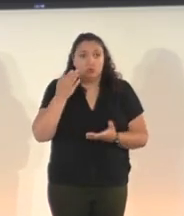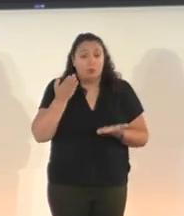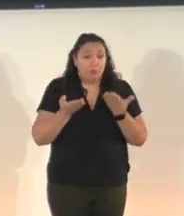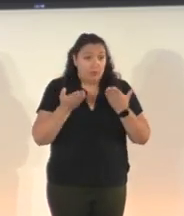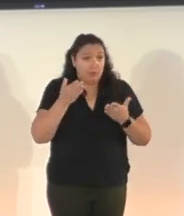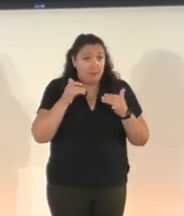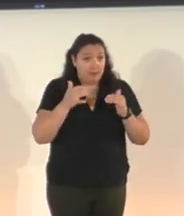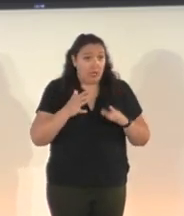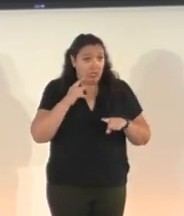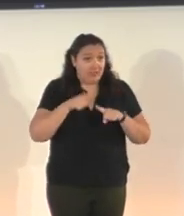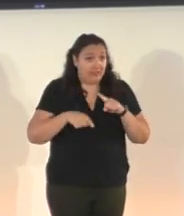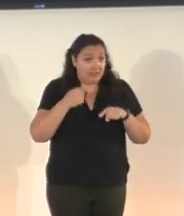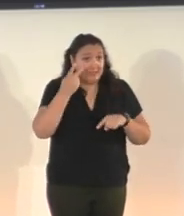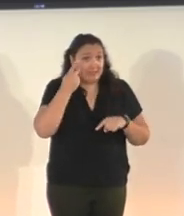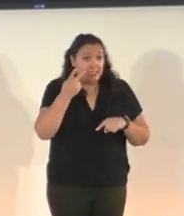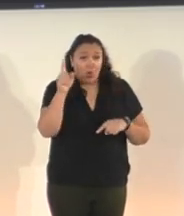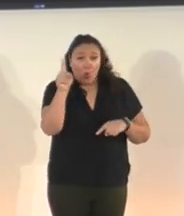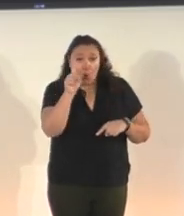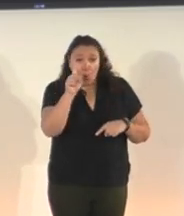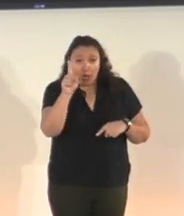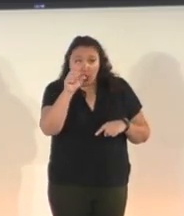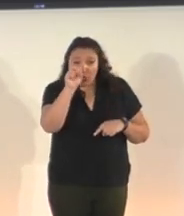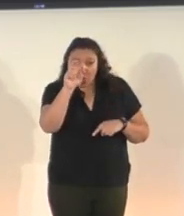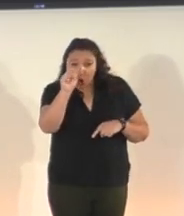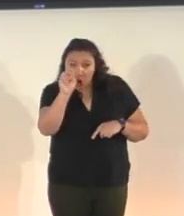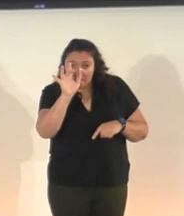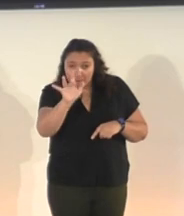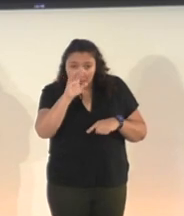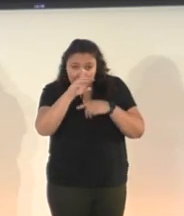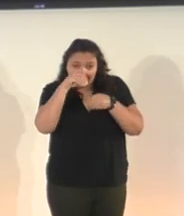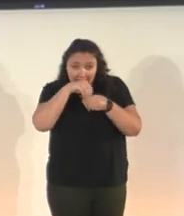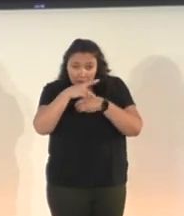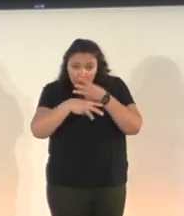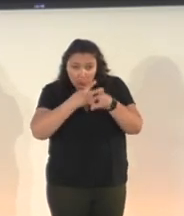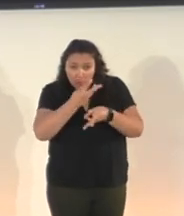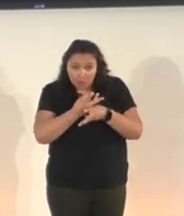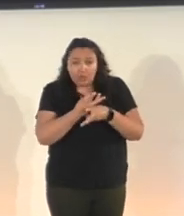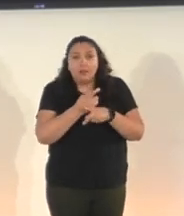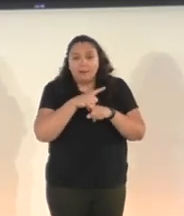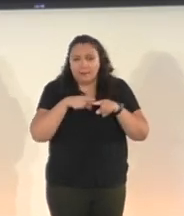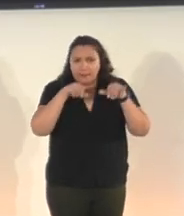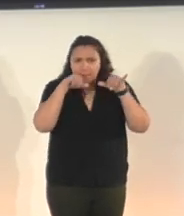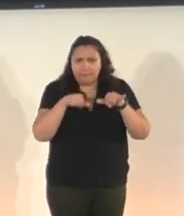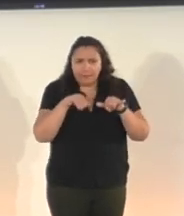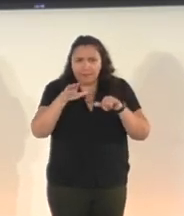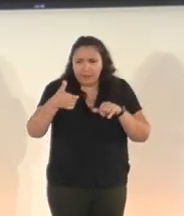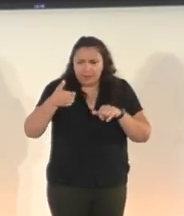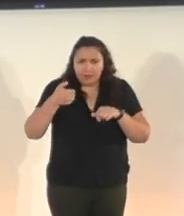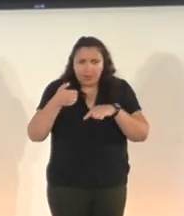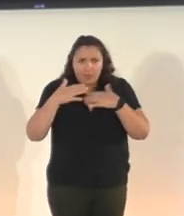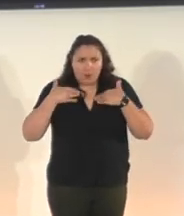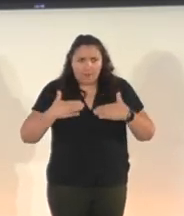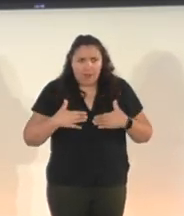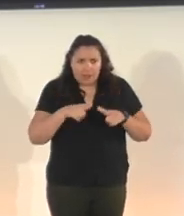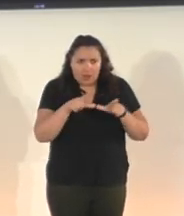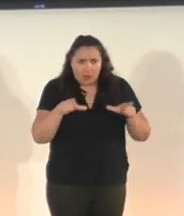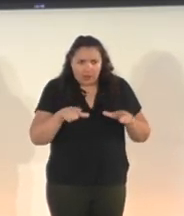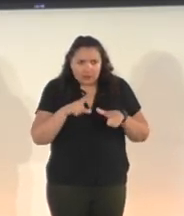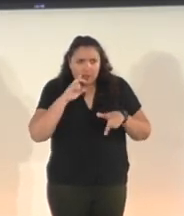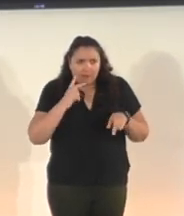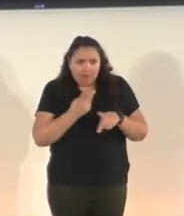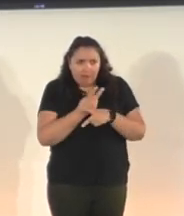uh, where the toggle is in the world, uh, they can use their own body location to